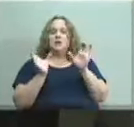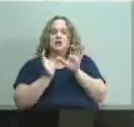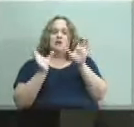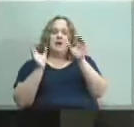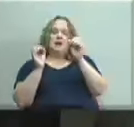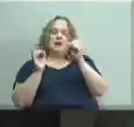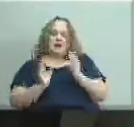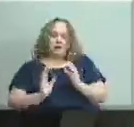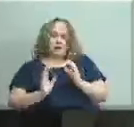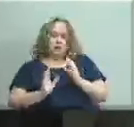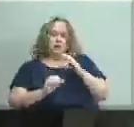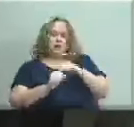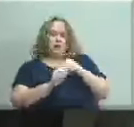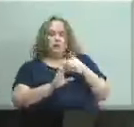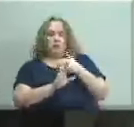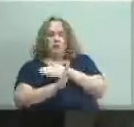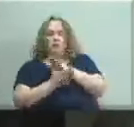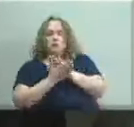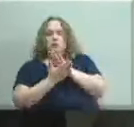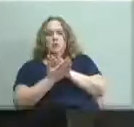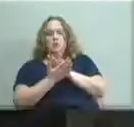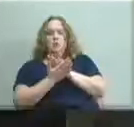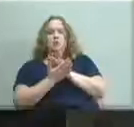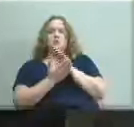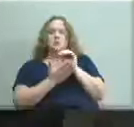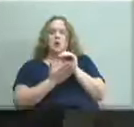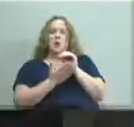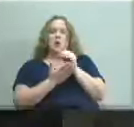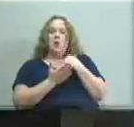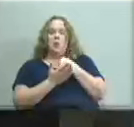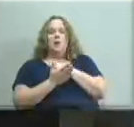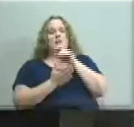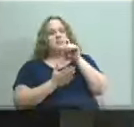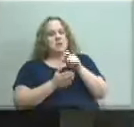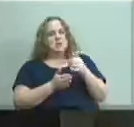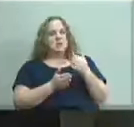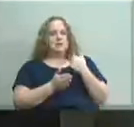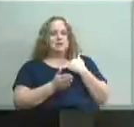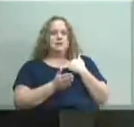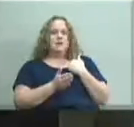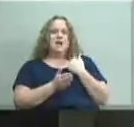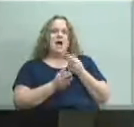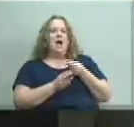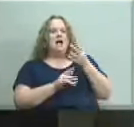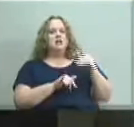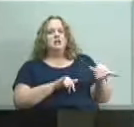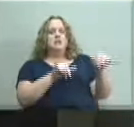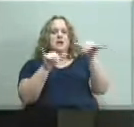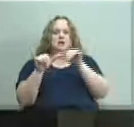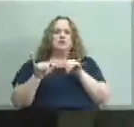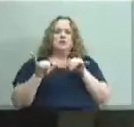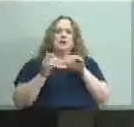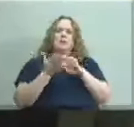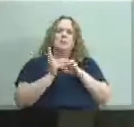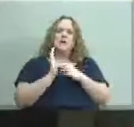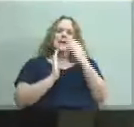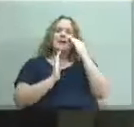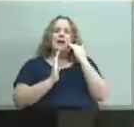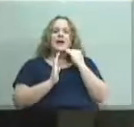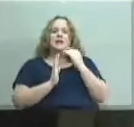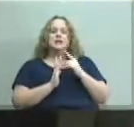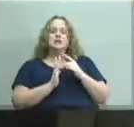from from straight head start preschool classrooms we must have a higher standard which means our head start